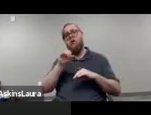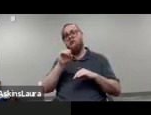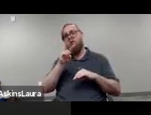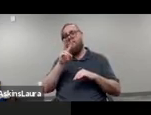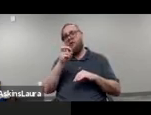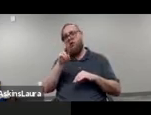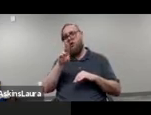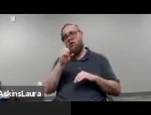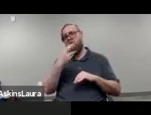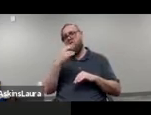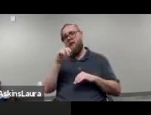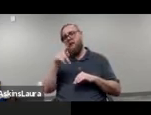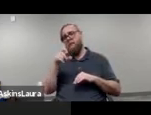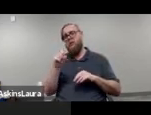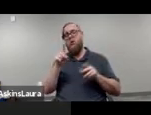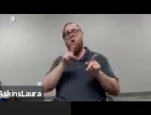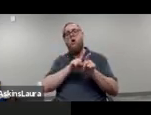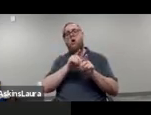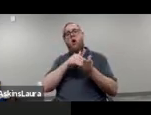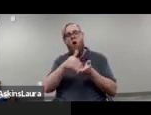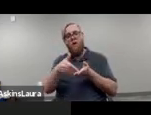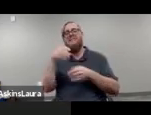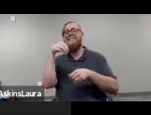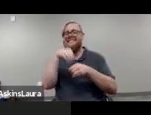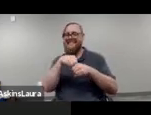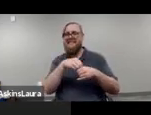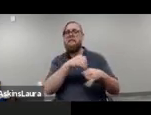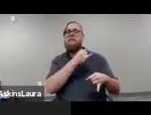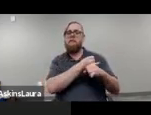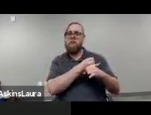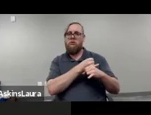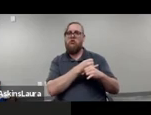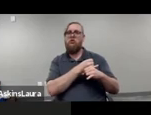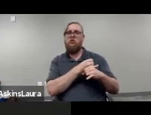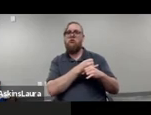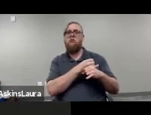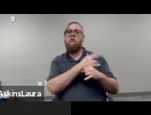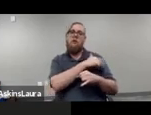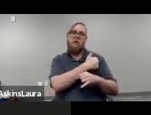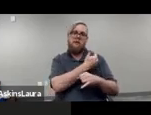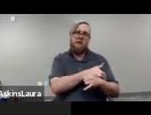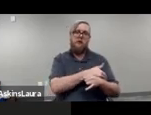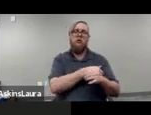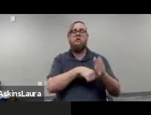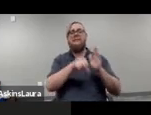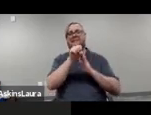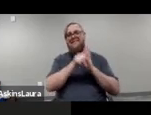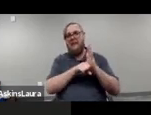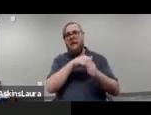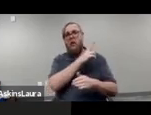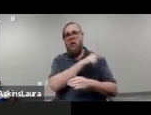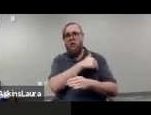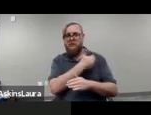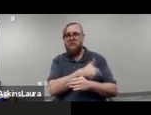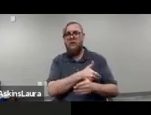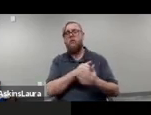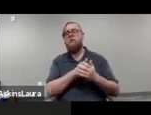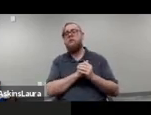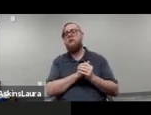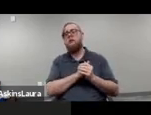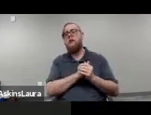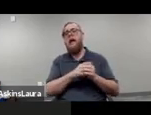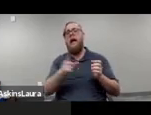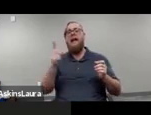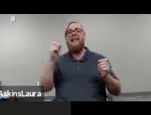are often in facilities um or in state hospitals so I